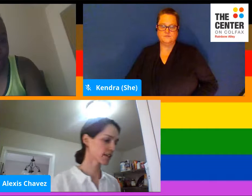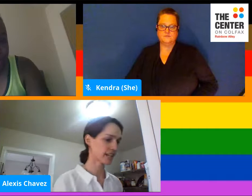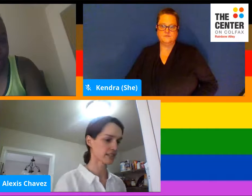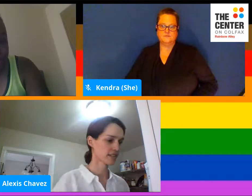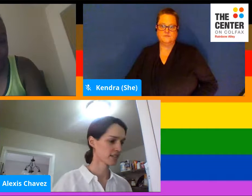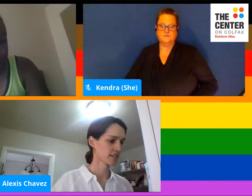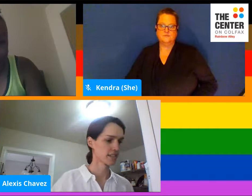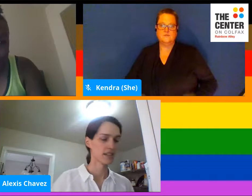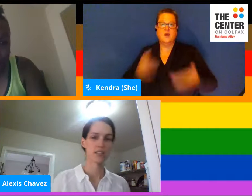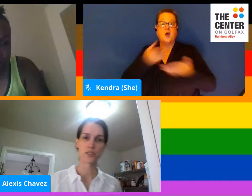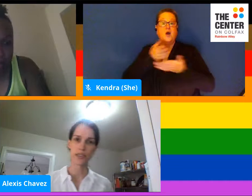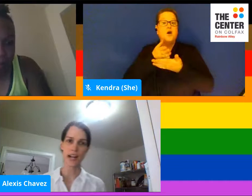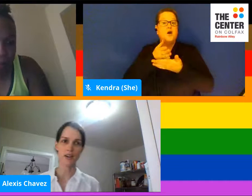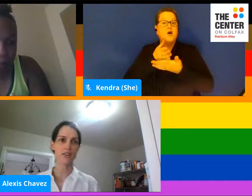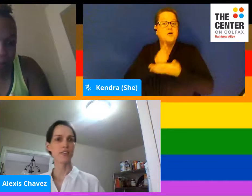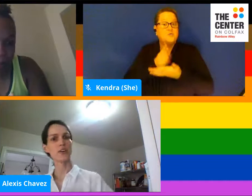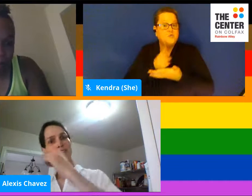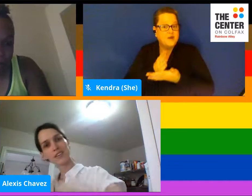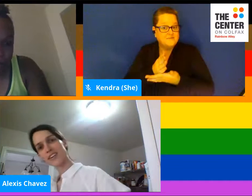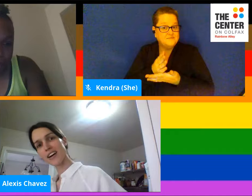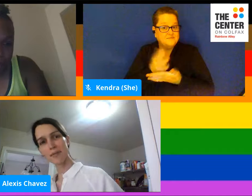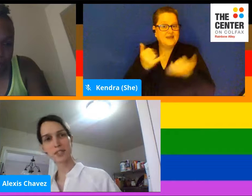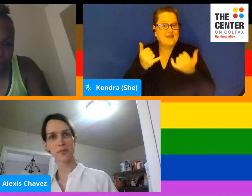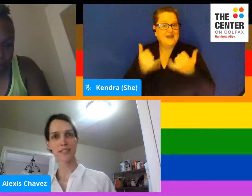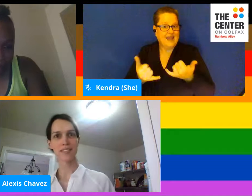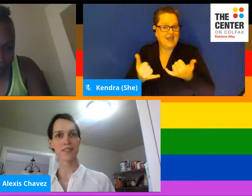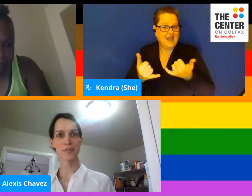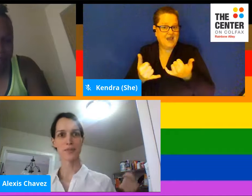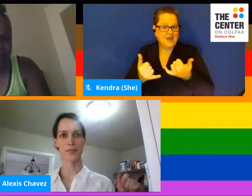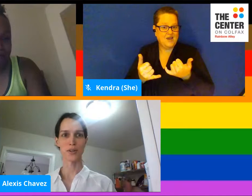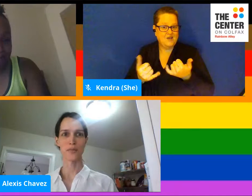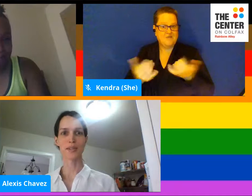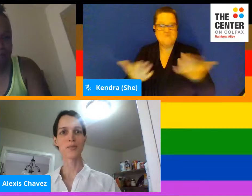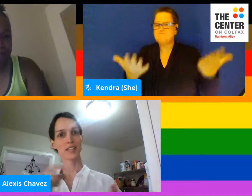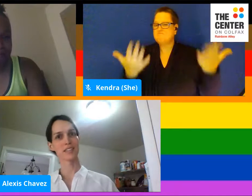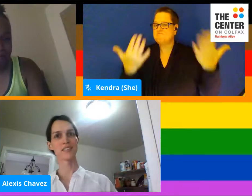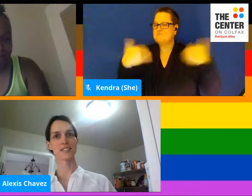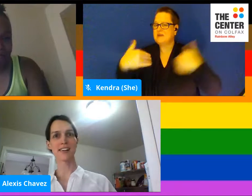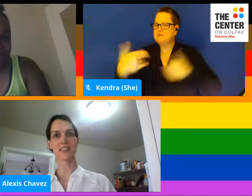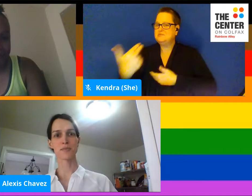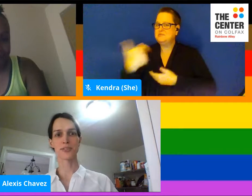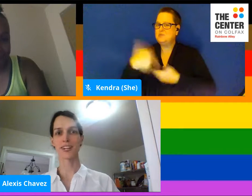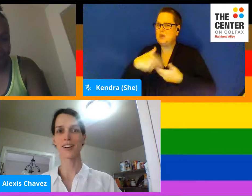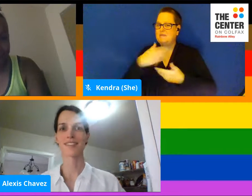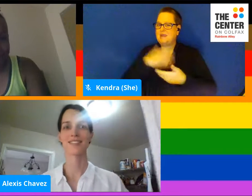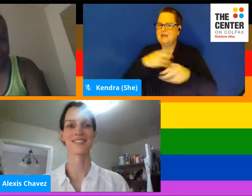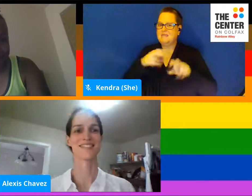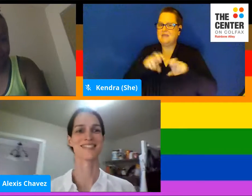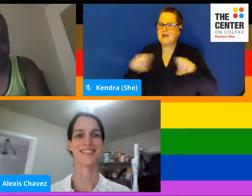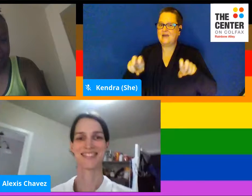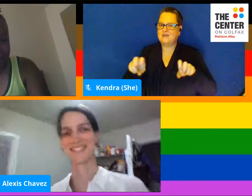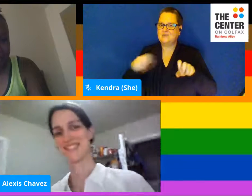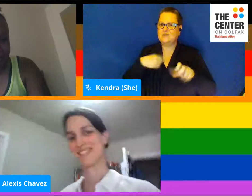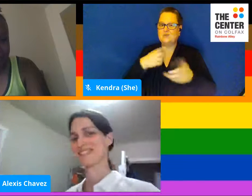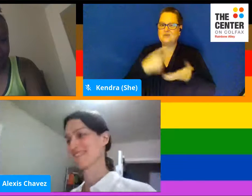All right. Now, if you'll come into my living room and join me, we can talk some more there.